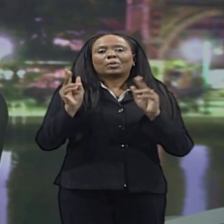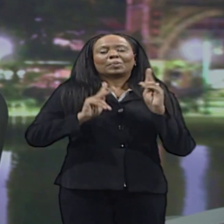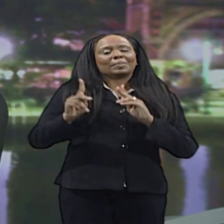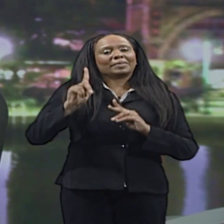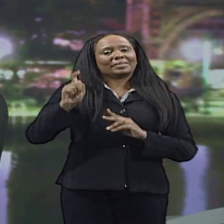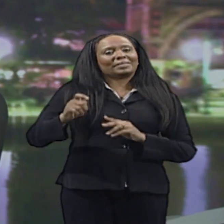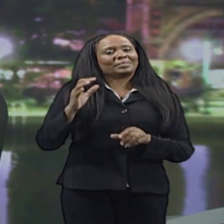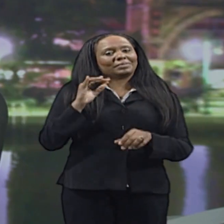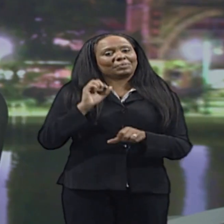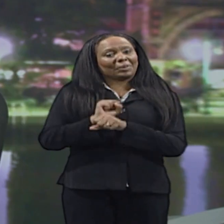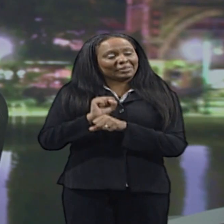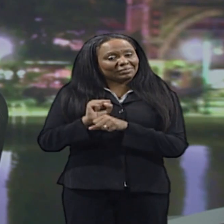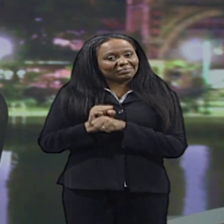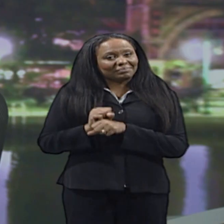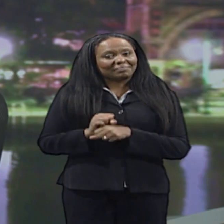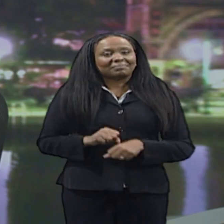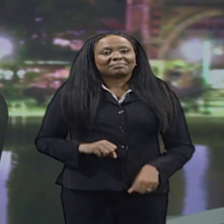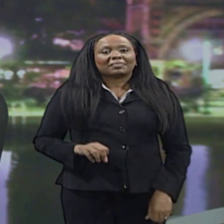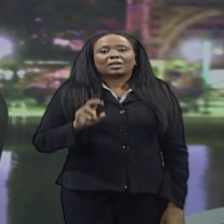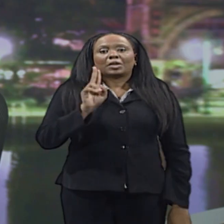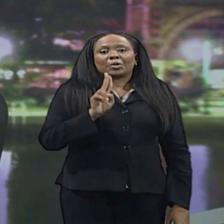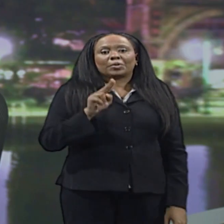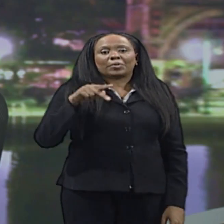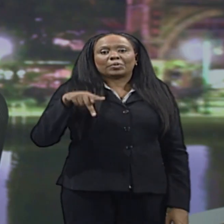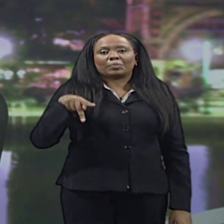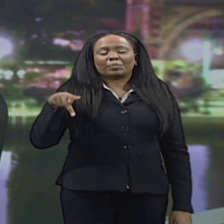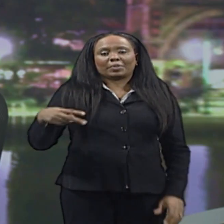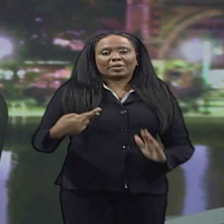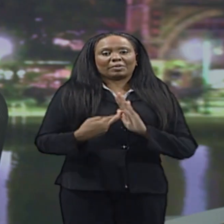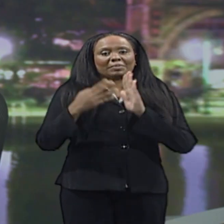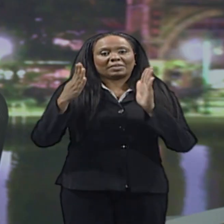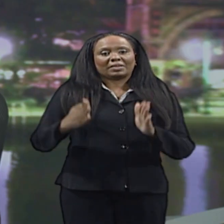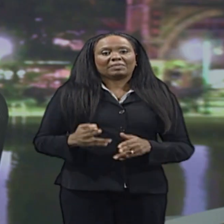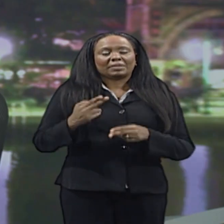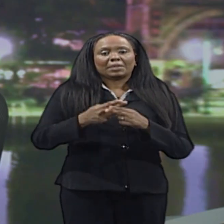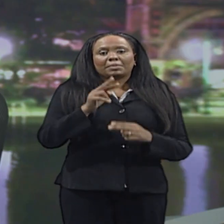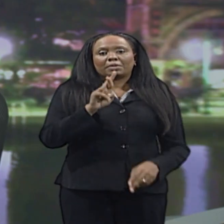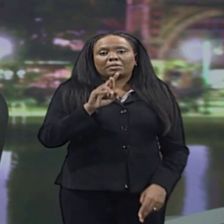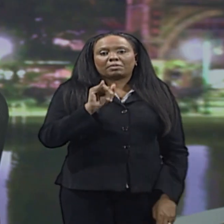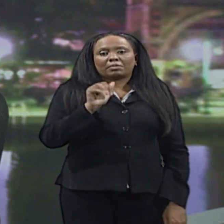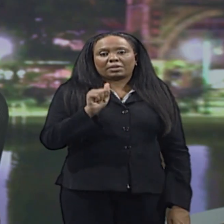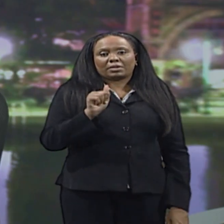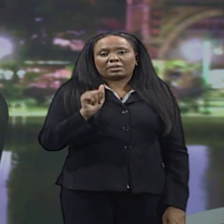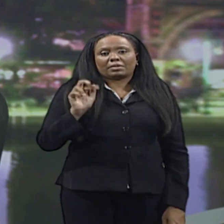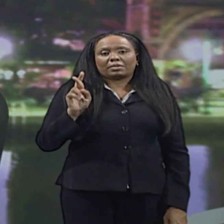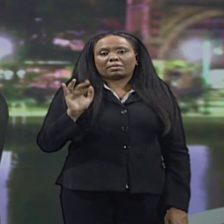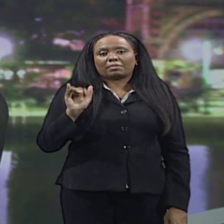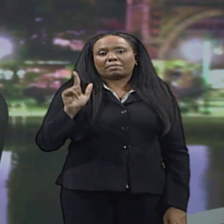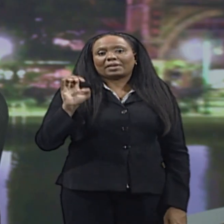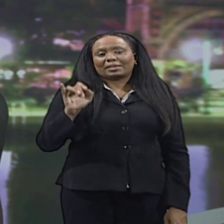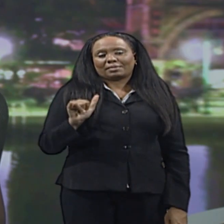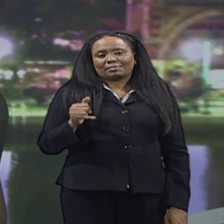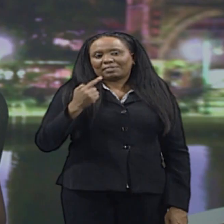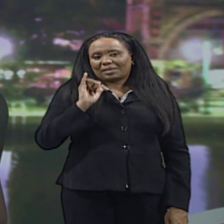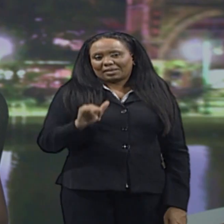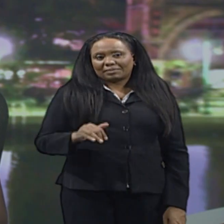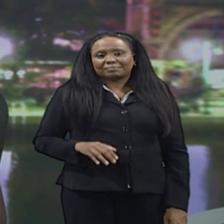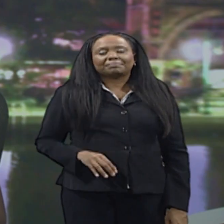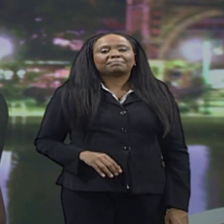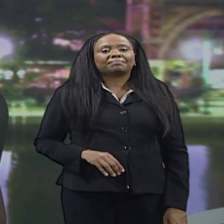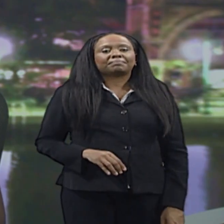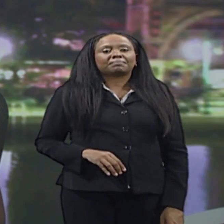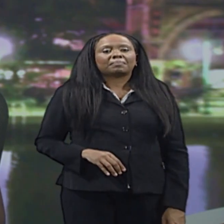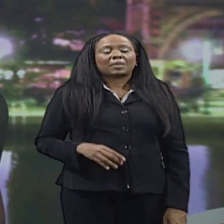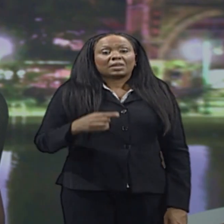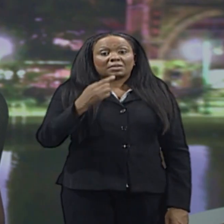This suggestion from United Progressive Party candidate for Christchurch West Central, Rhea Riley. She believes